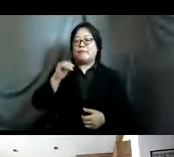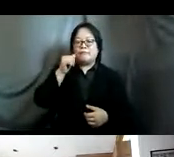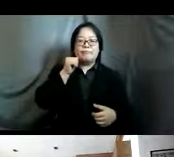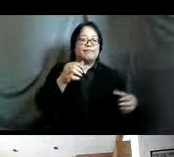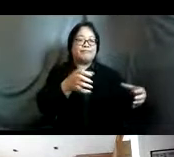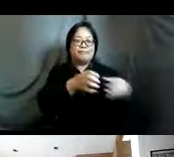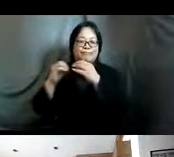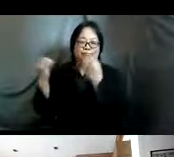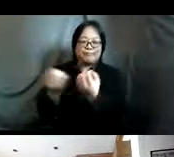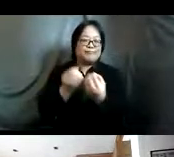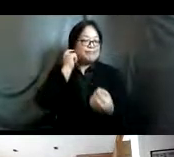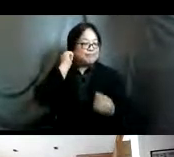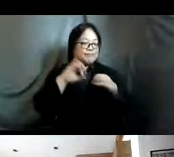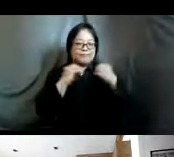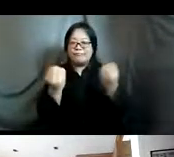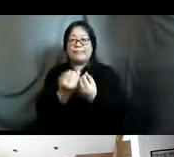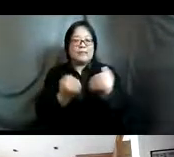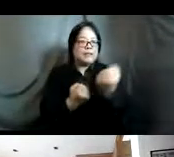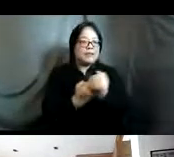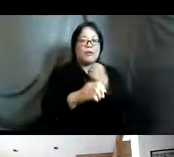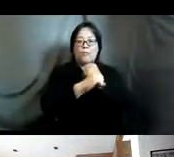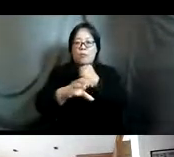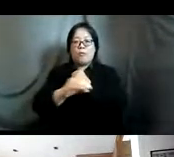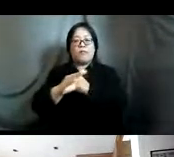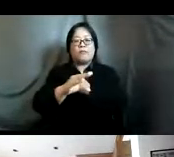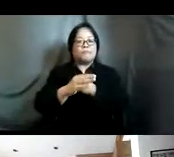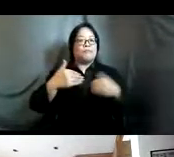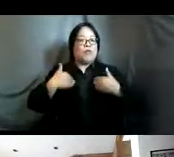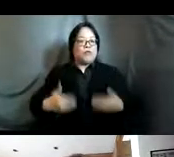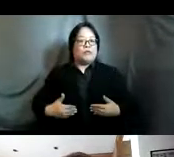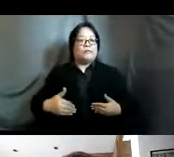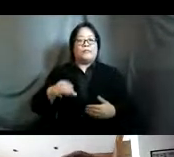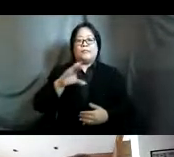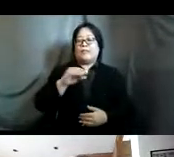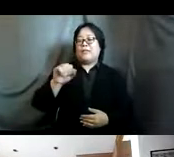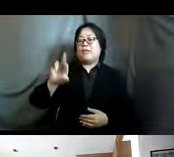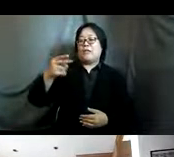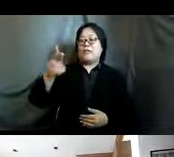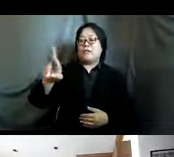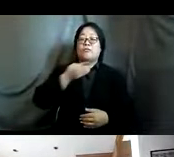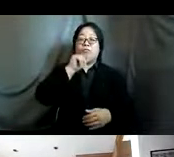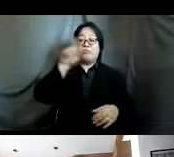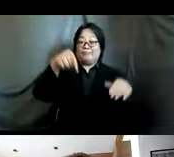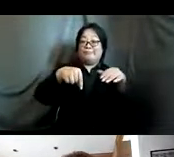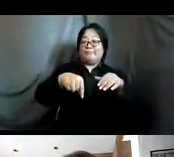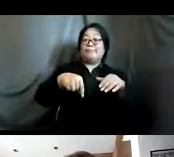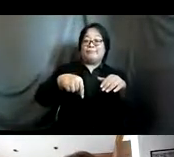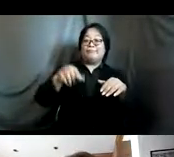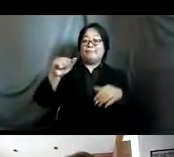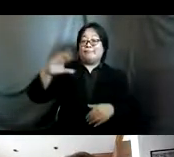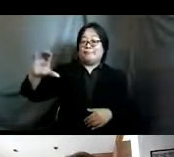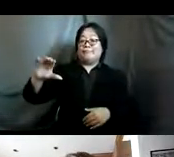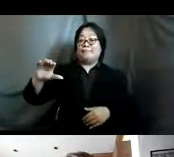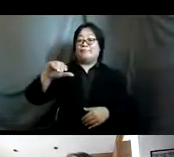movements working to promote and protect bodily autonomy and srhr not just under this coalition not just under a gender equality